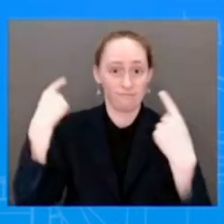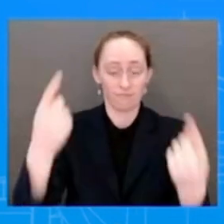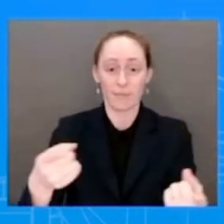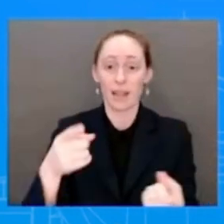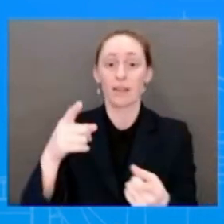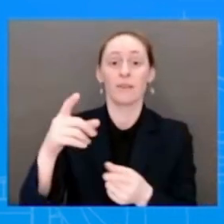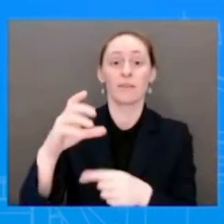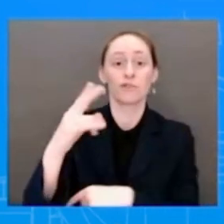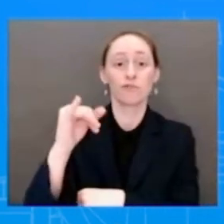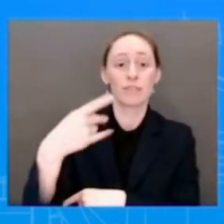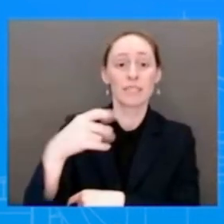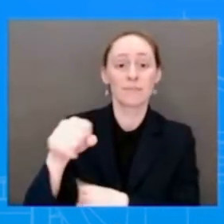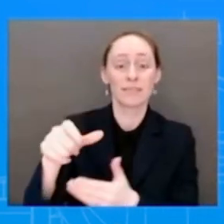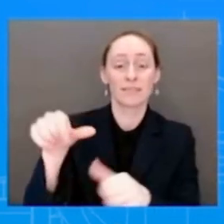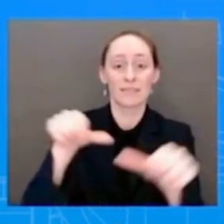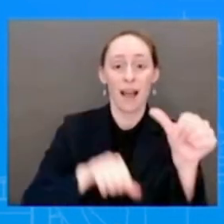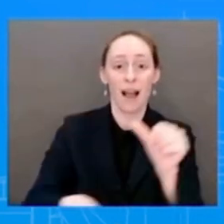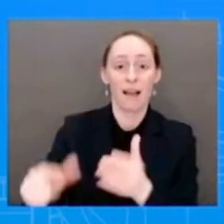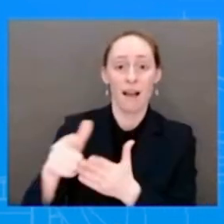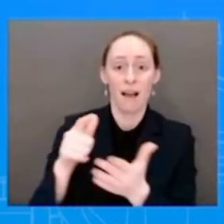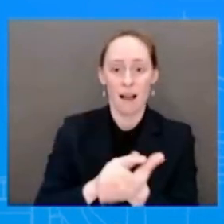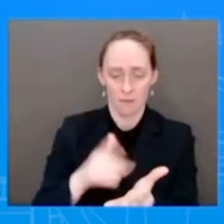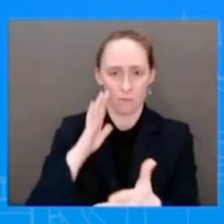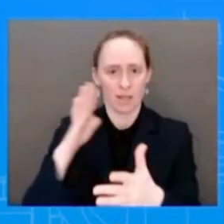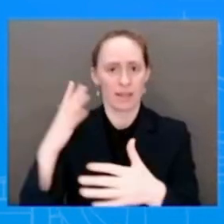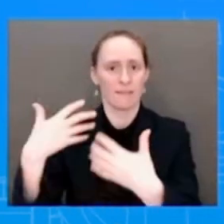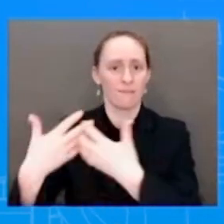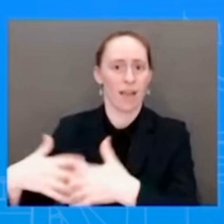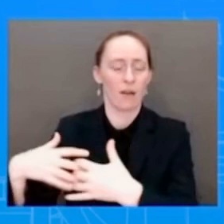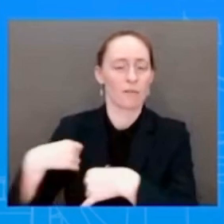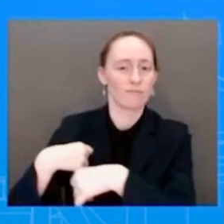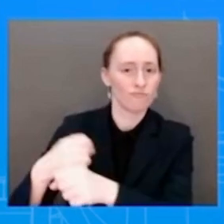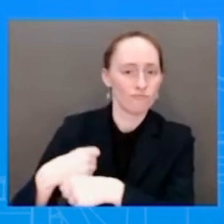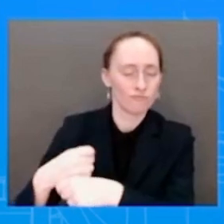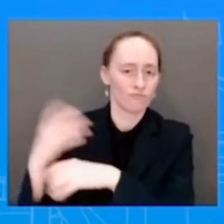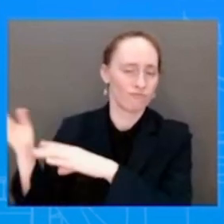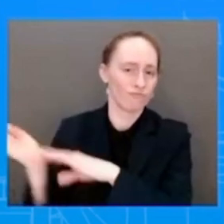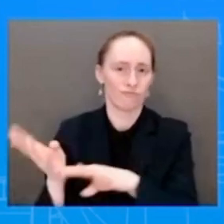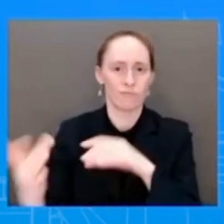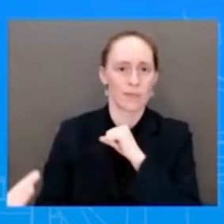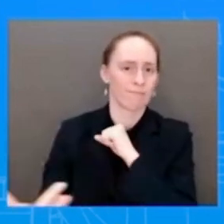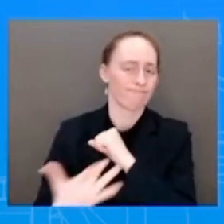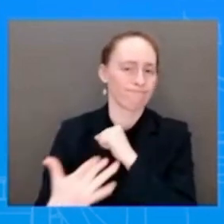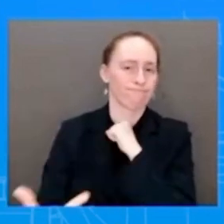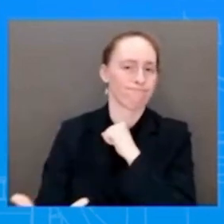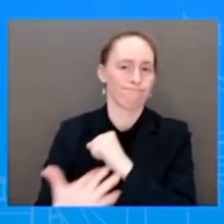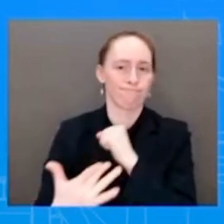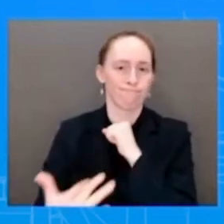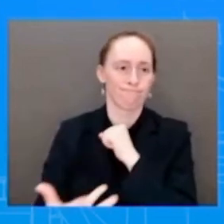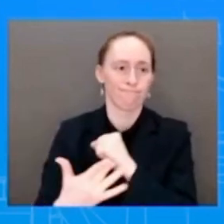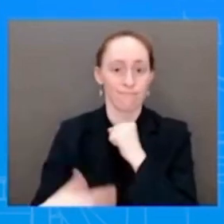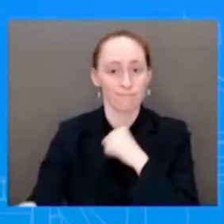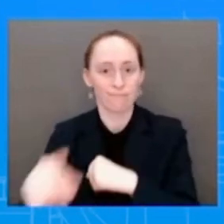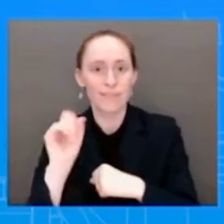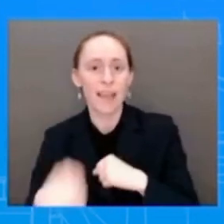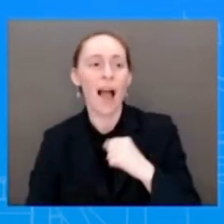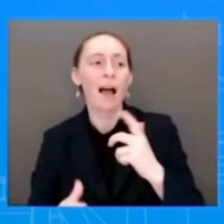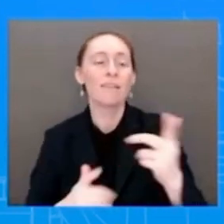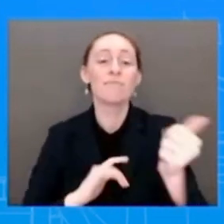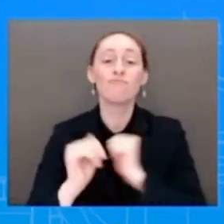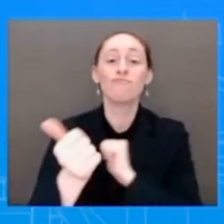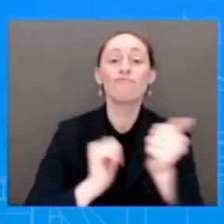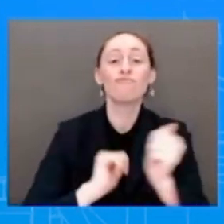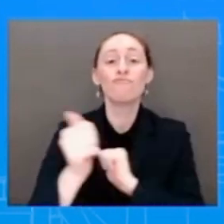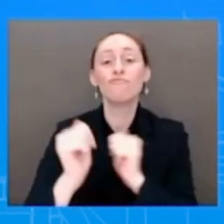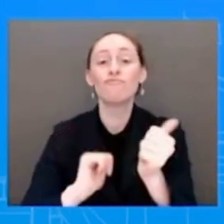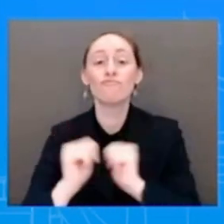technology here at home so we can out-compete the world, and the Inflation Reduction Act, which is giving millions of families a